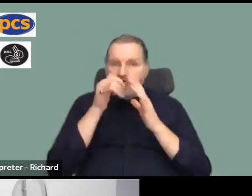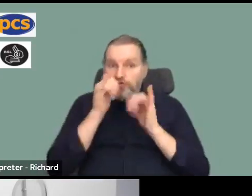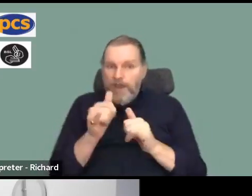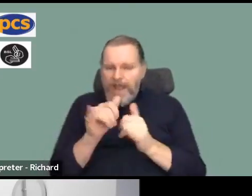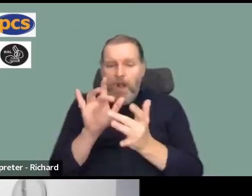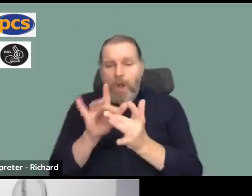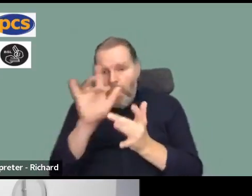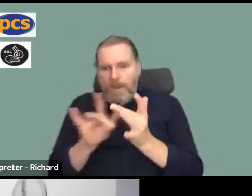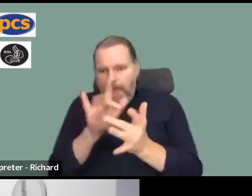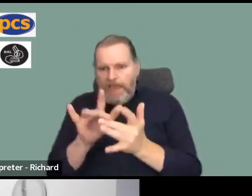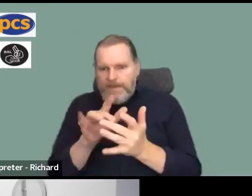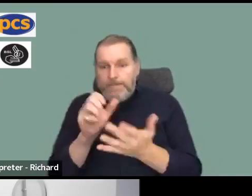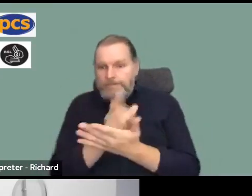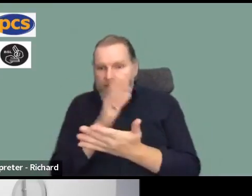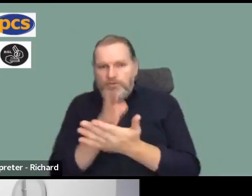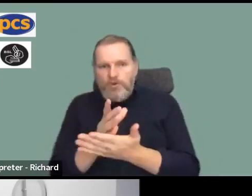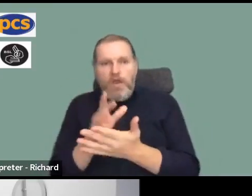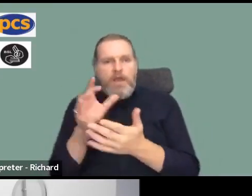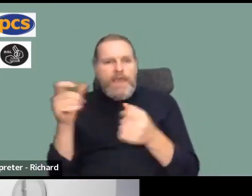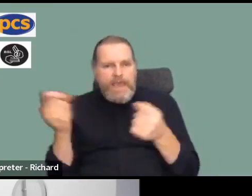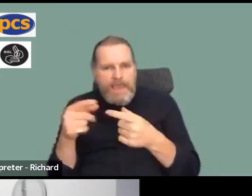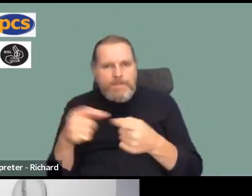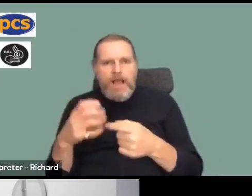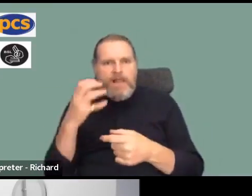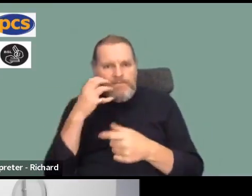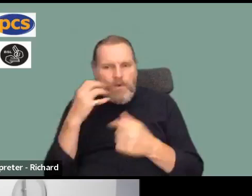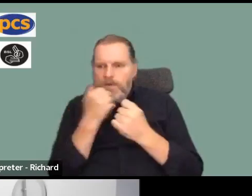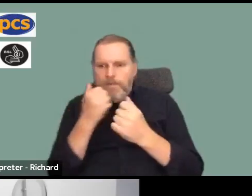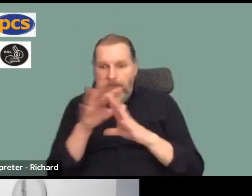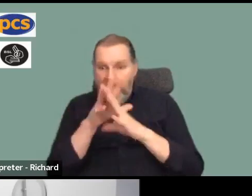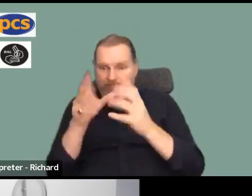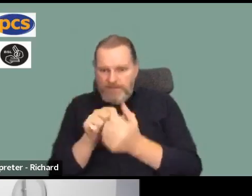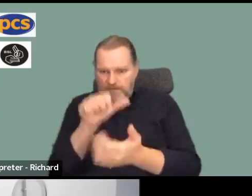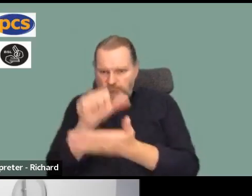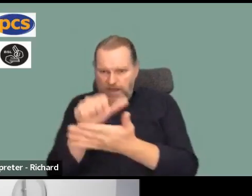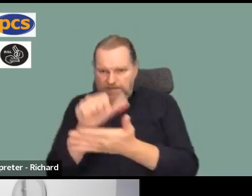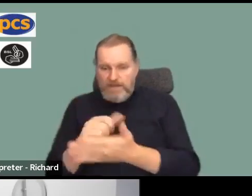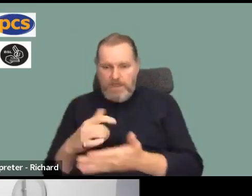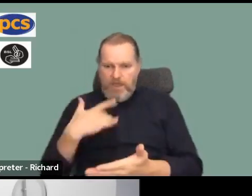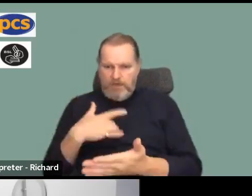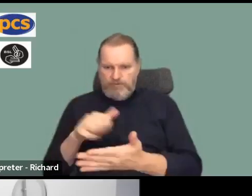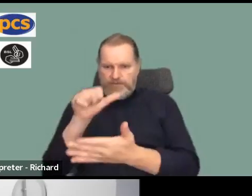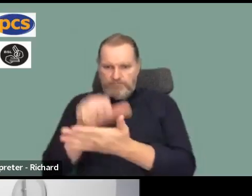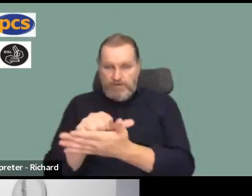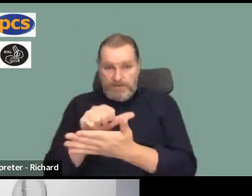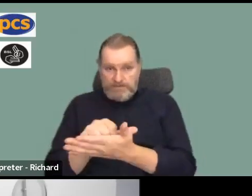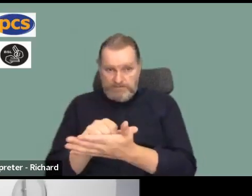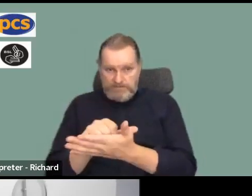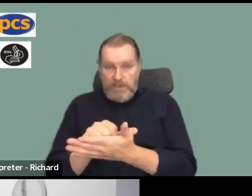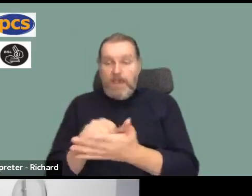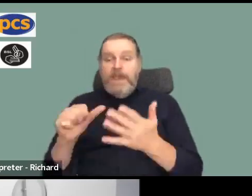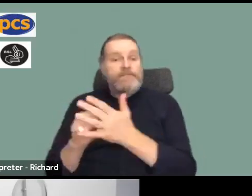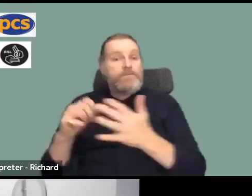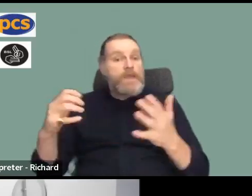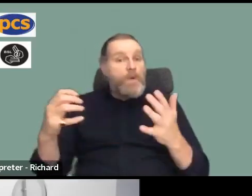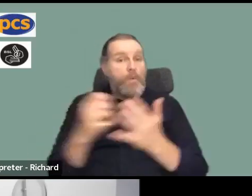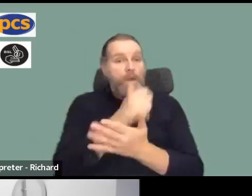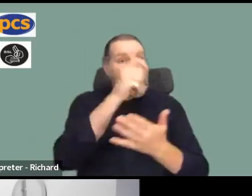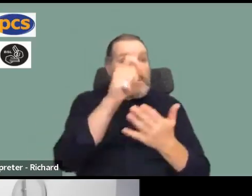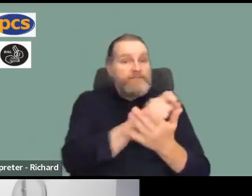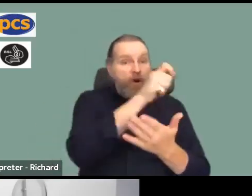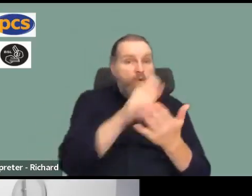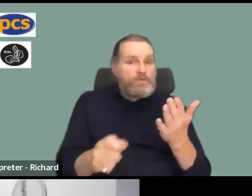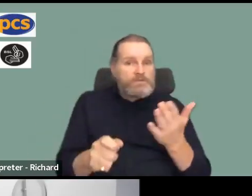your colleagues get involved and let's remember that when we get to the autumn if we win the votes we can win the campaign